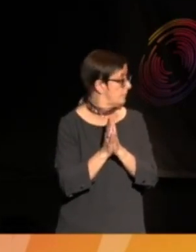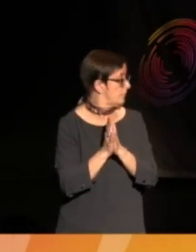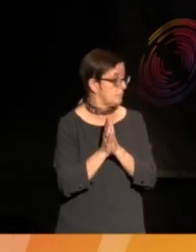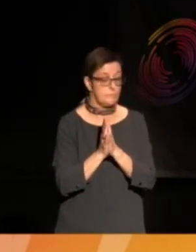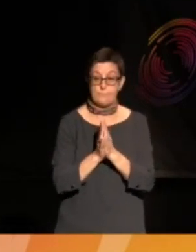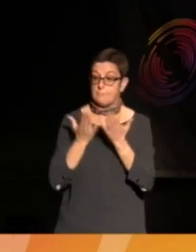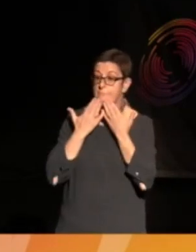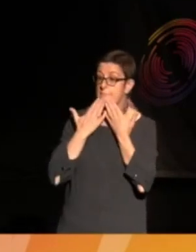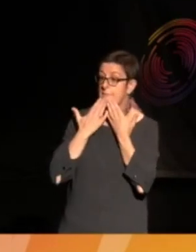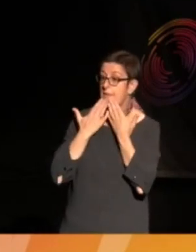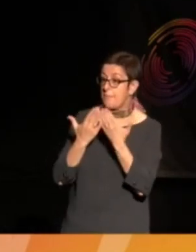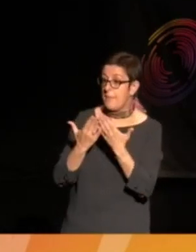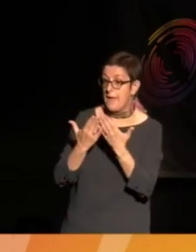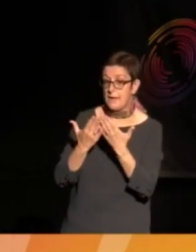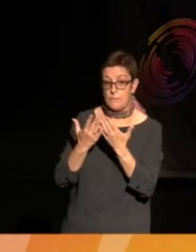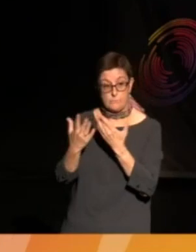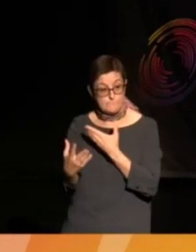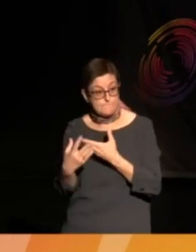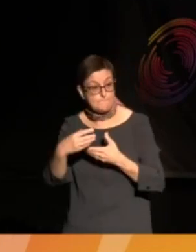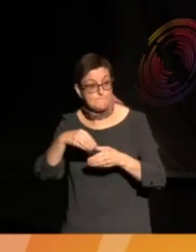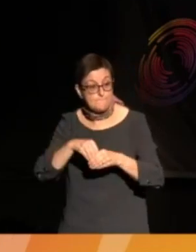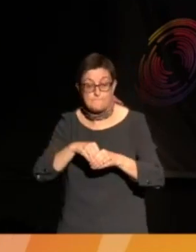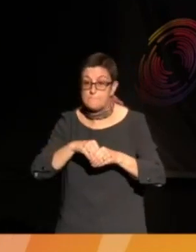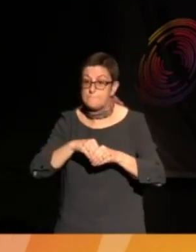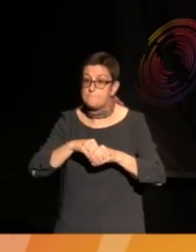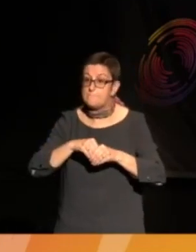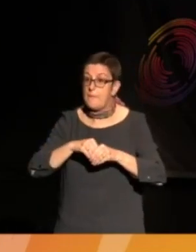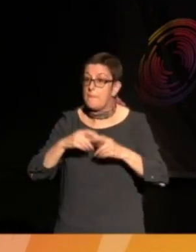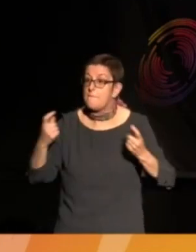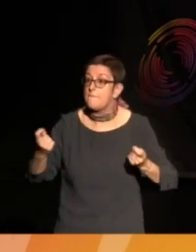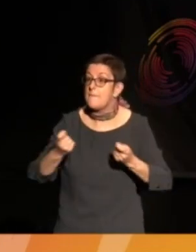So thank you everybody for being part of Festival